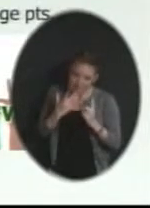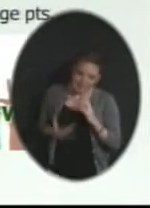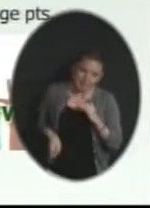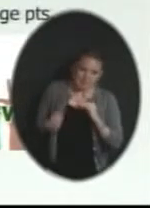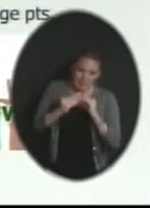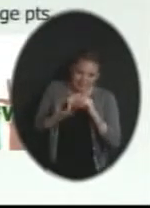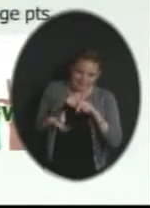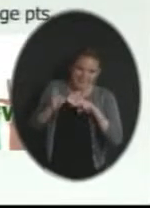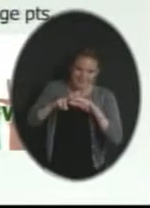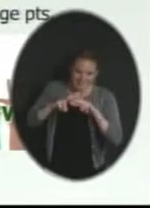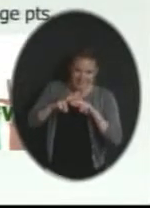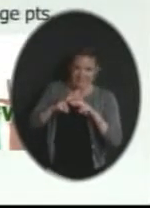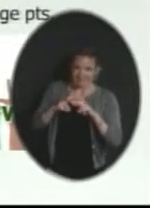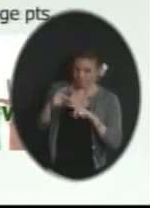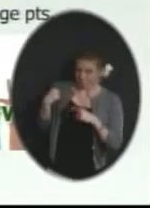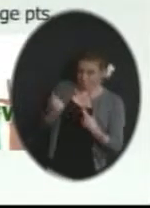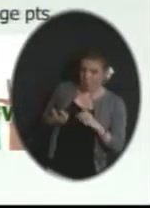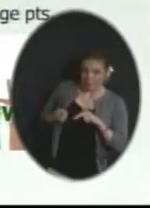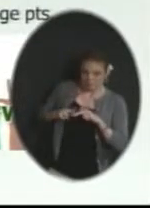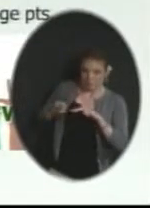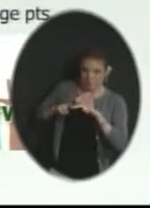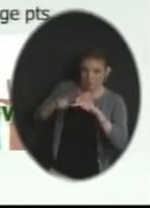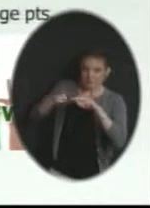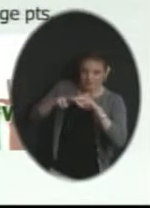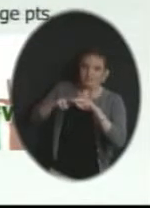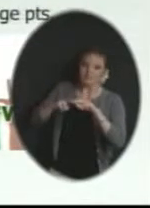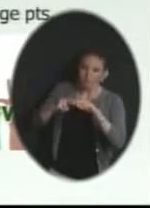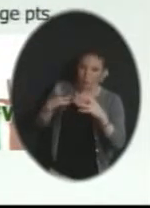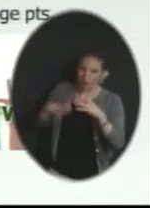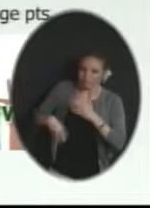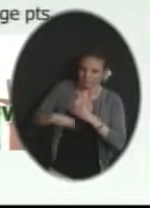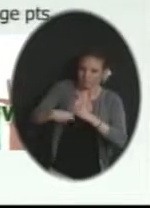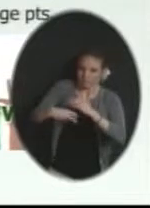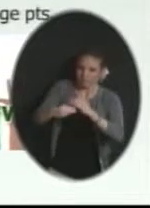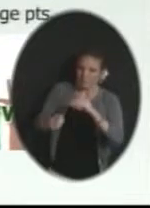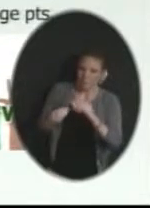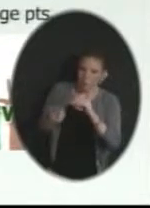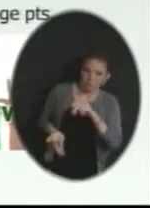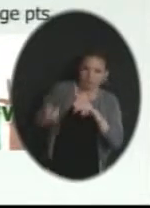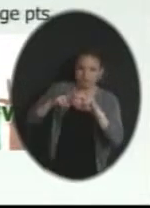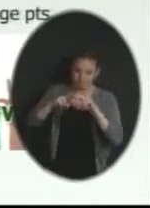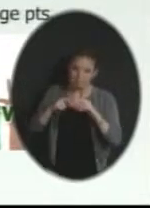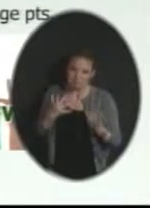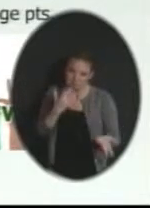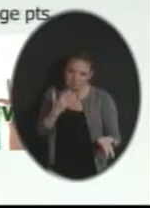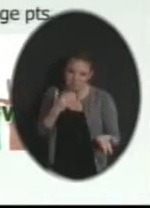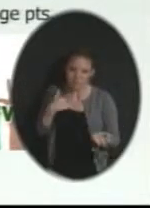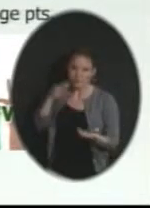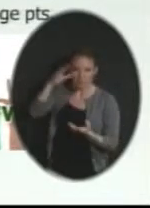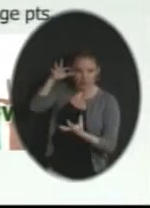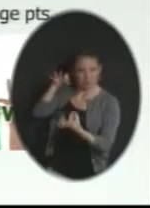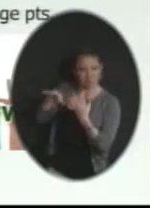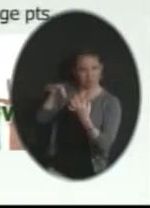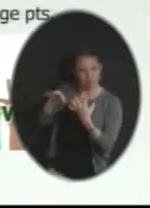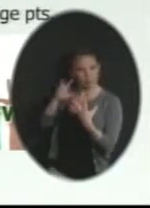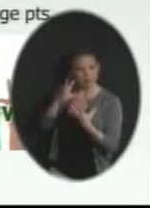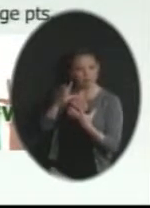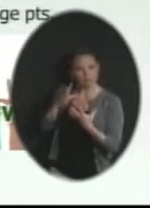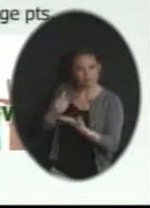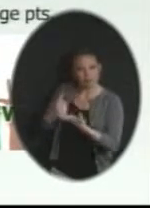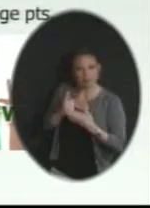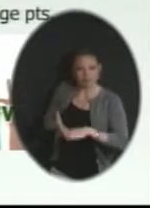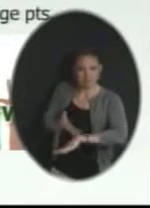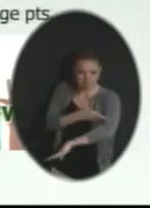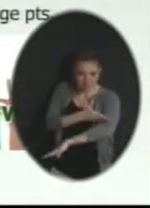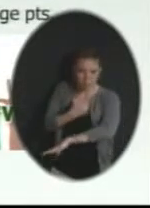It's increased and we feel good about that. But we'd still like to see some more results from our parents to give us more indications. And so we continue